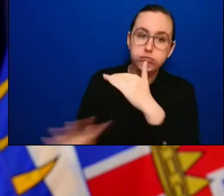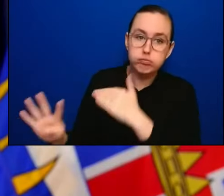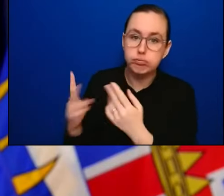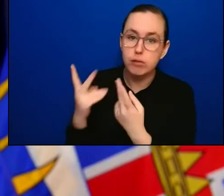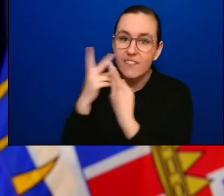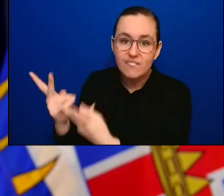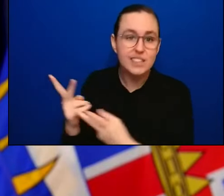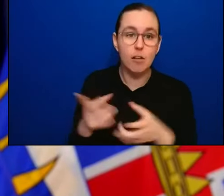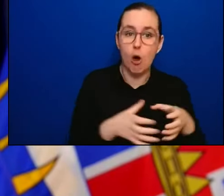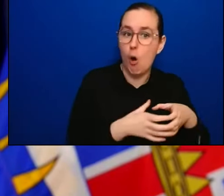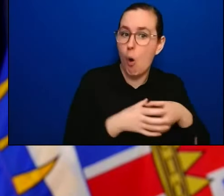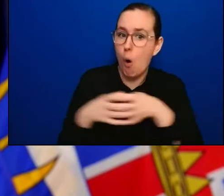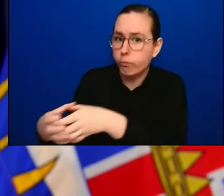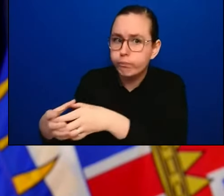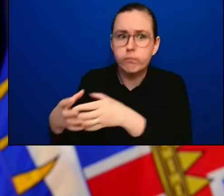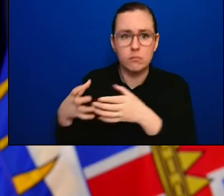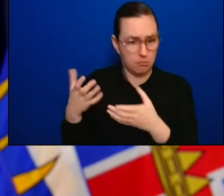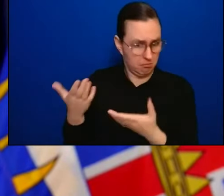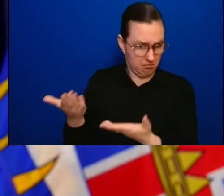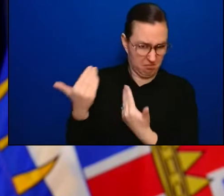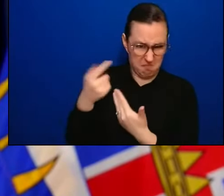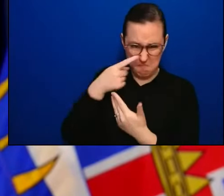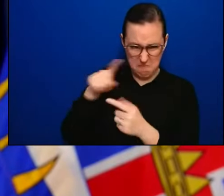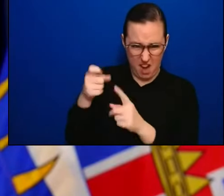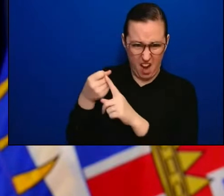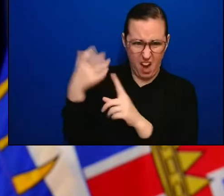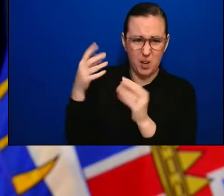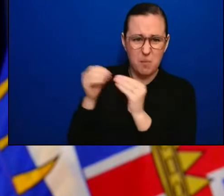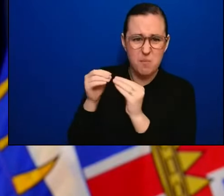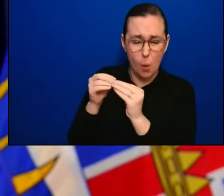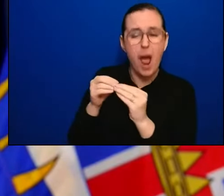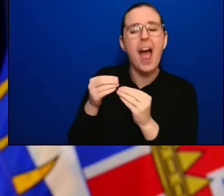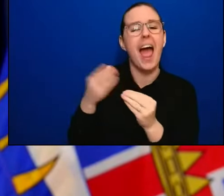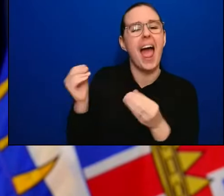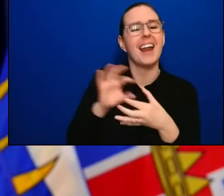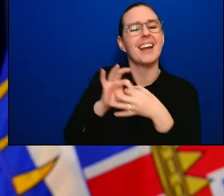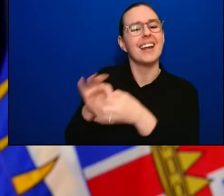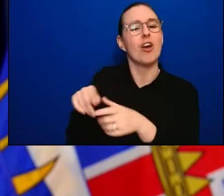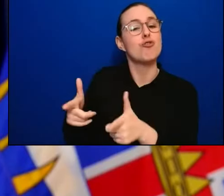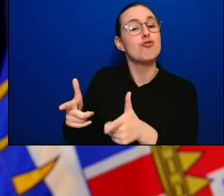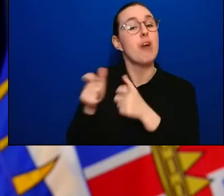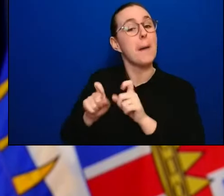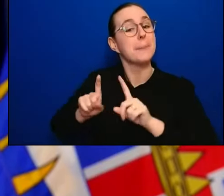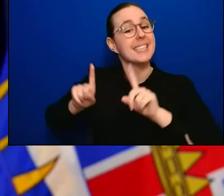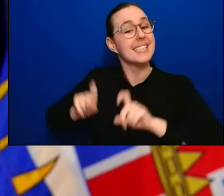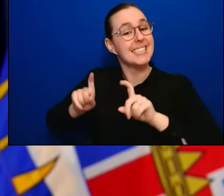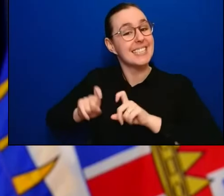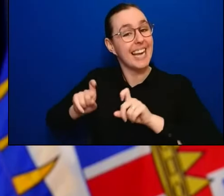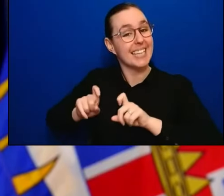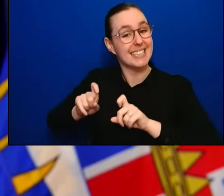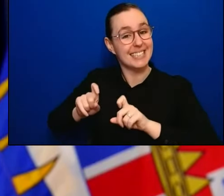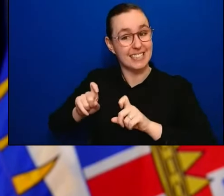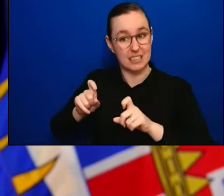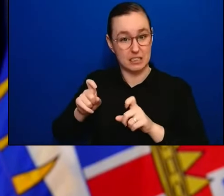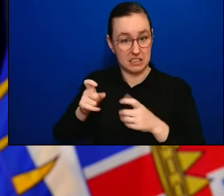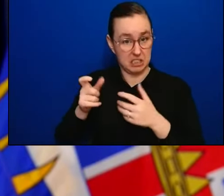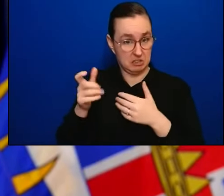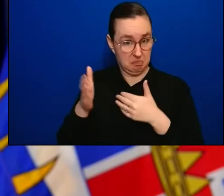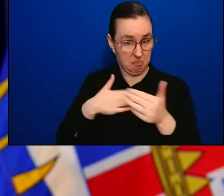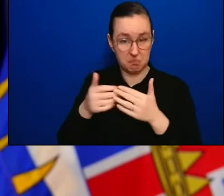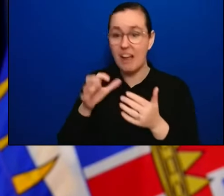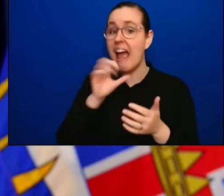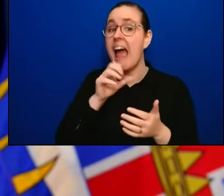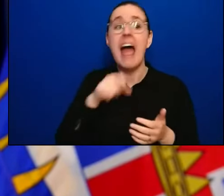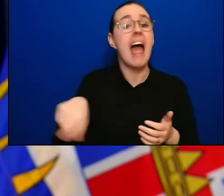clarity around the announcement about rapid testing if it now includes all ages can access rapid tests